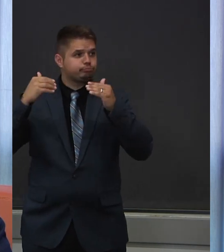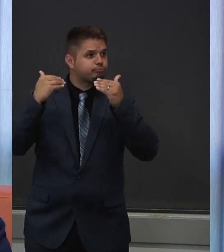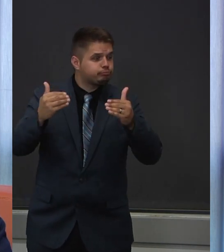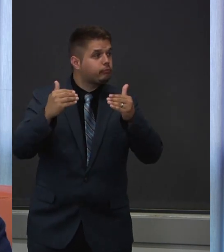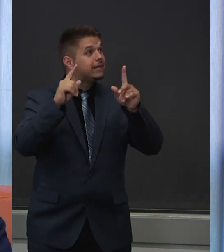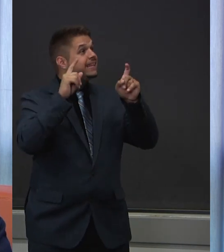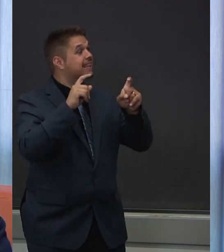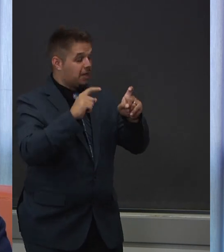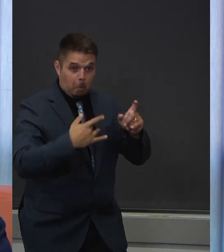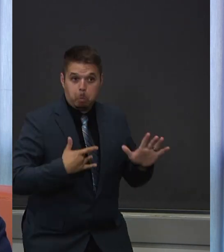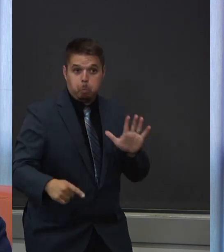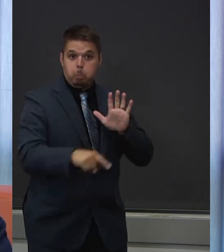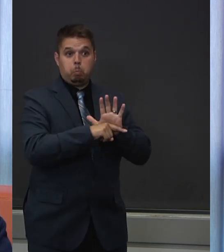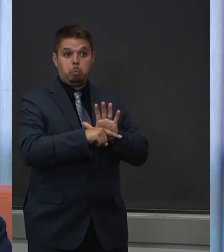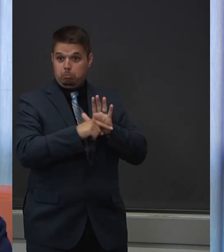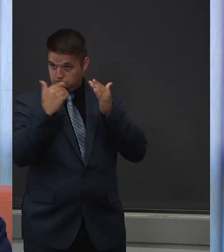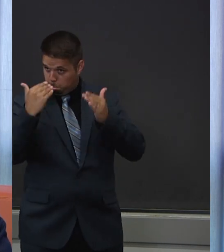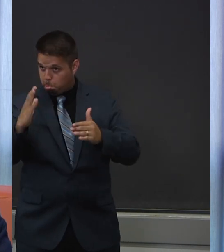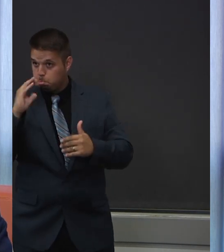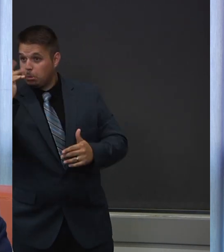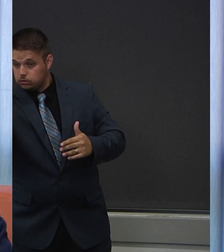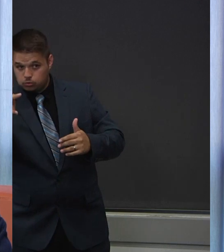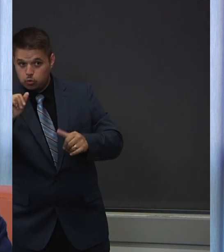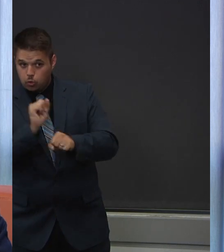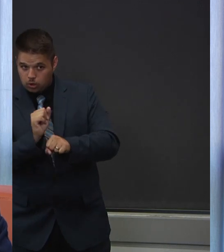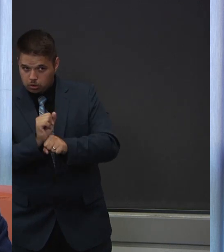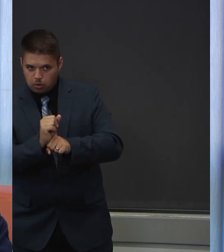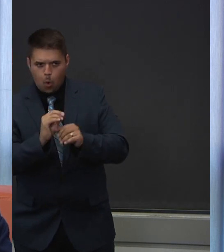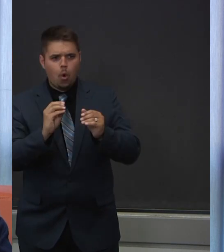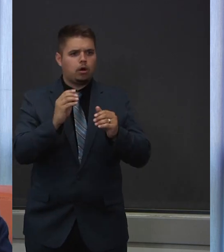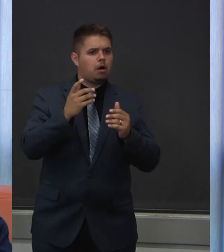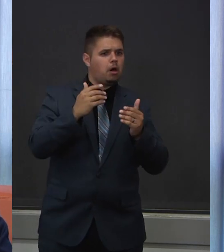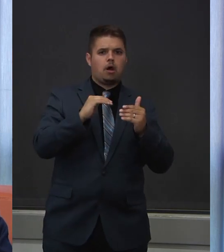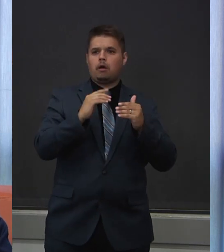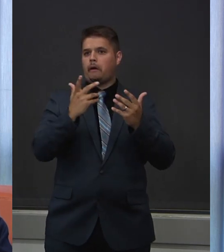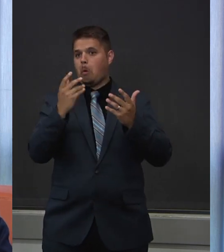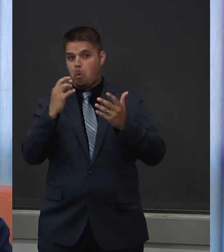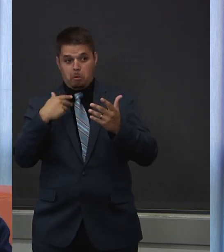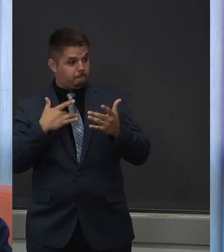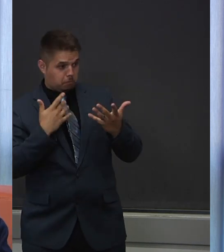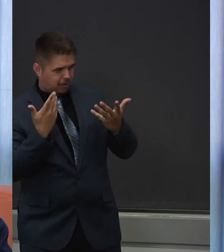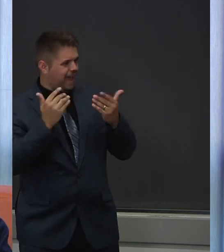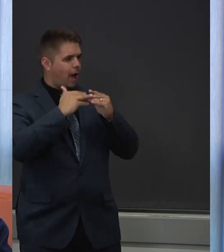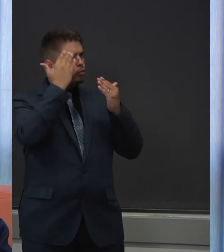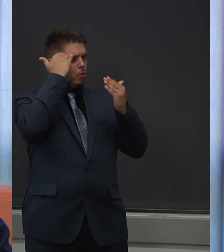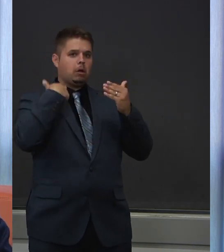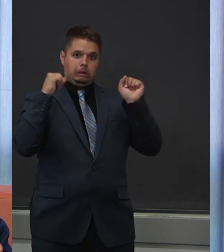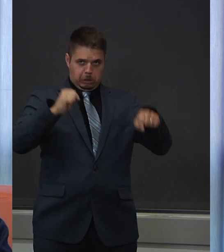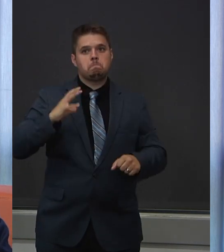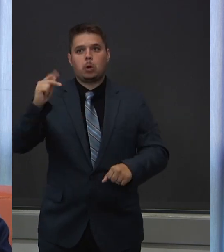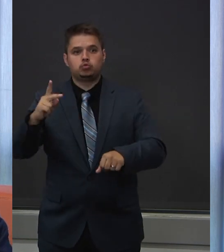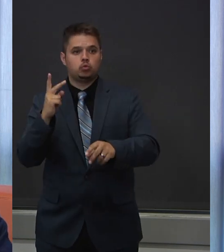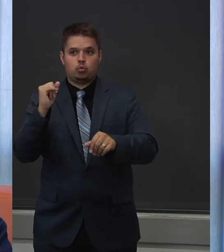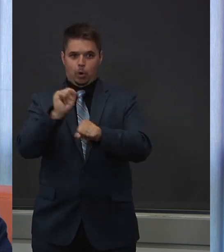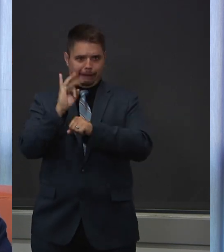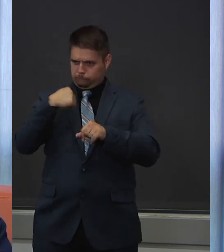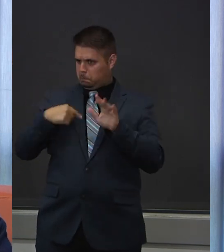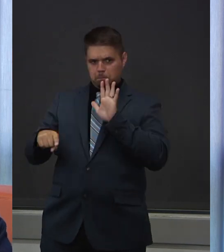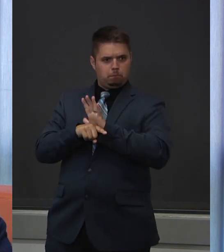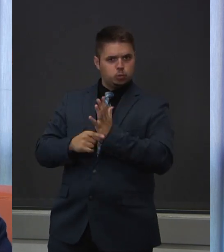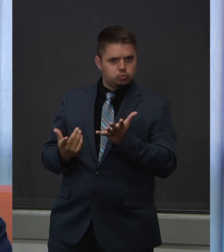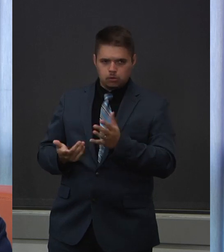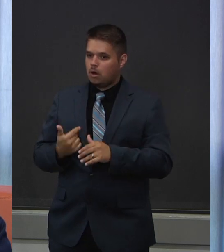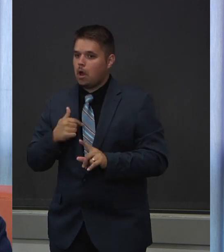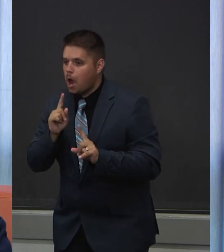safe to go back? Well, this is a really good question, Sandra. I'm assuming you're meeting somebody who had symptoms of